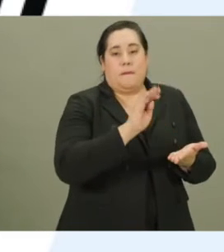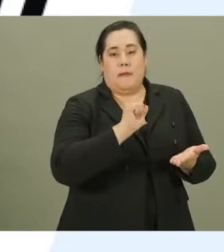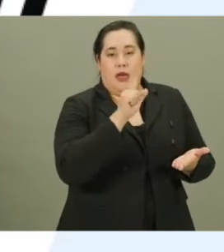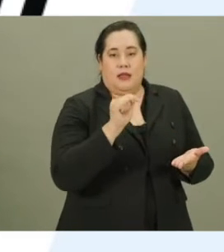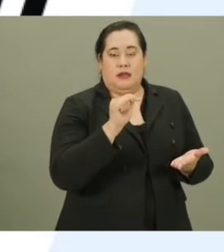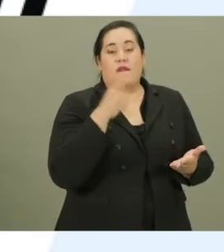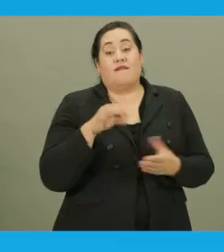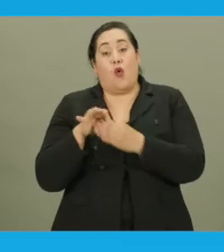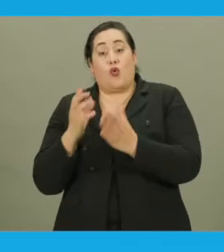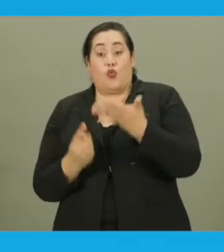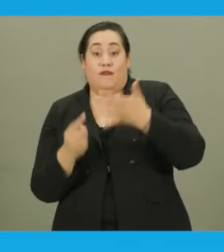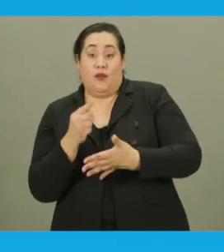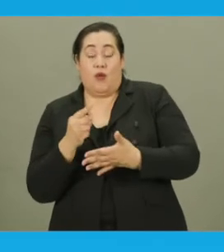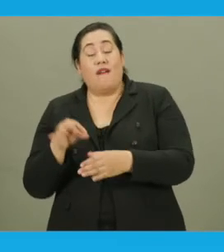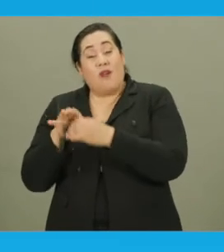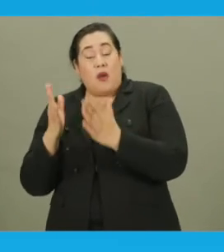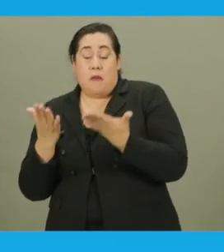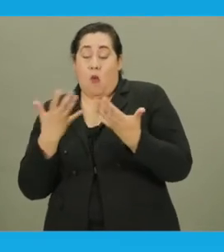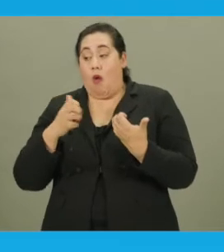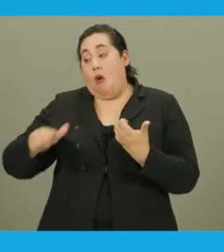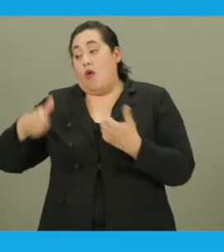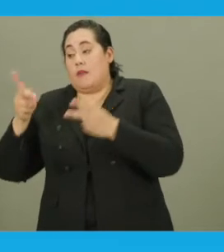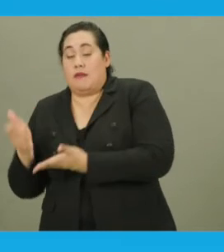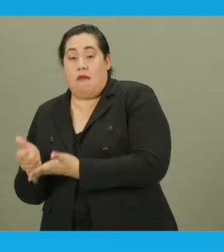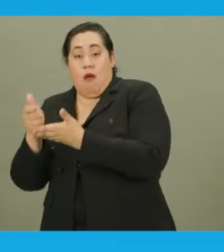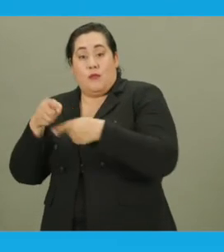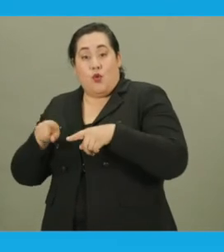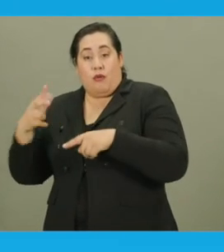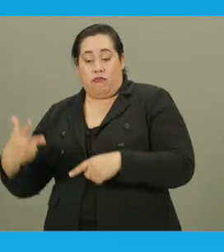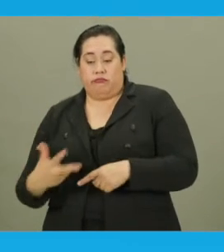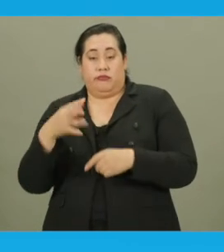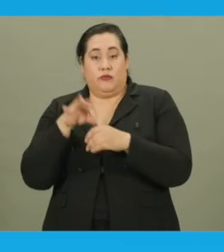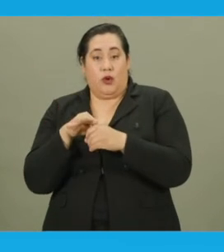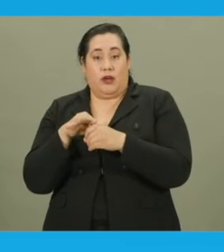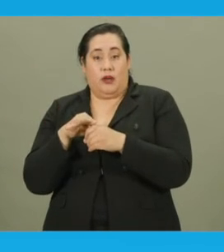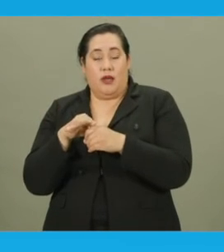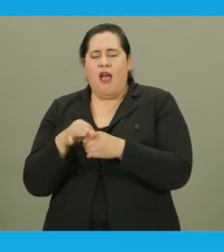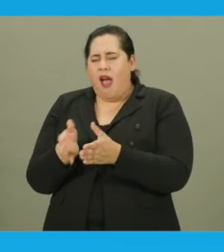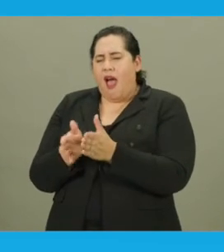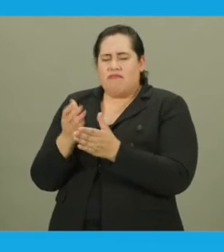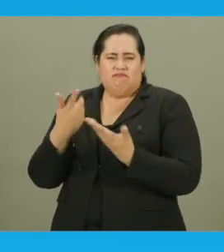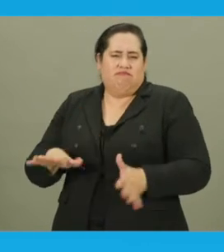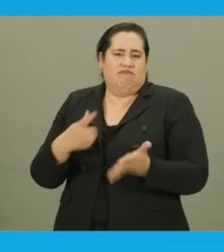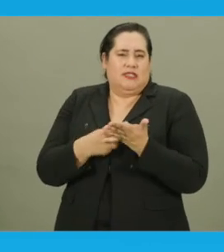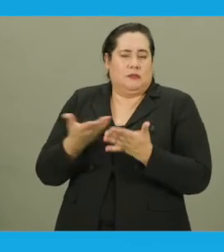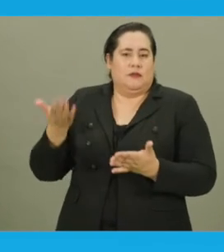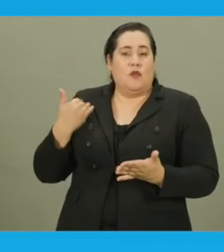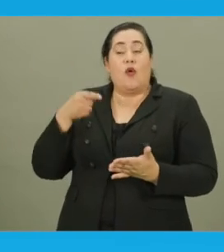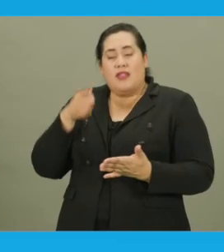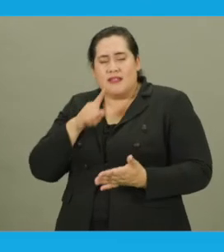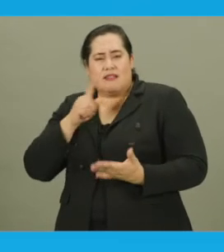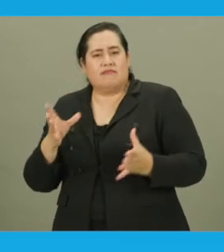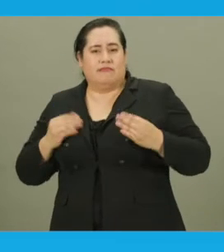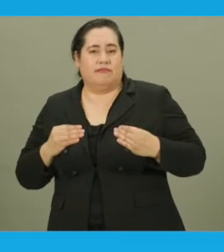the voter to review. The voter may want someone else to assist them during curbside voting. As discussed earlier,